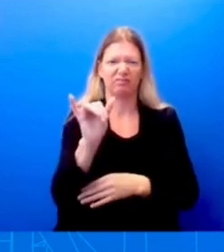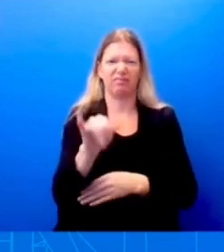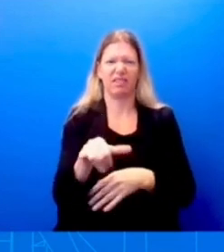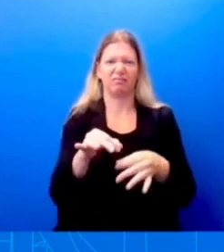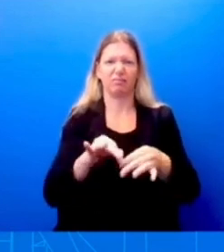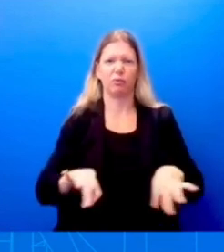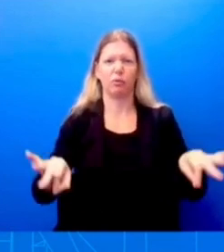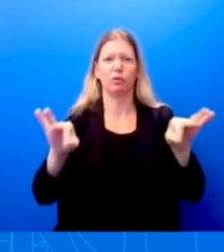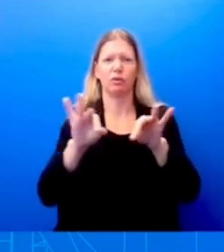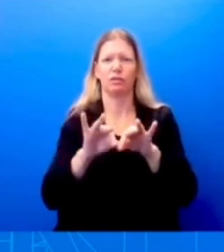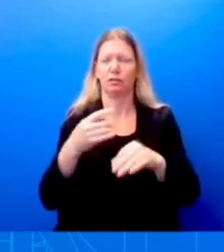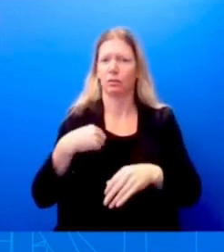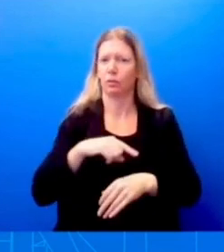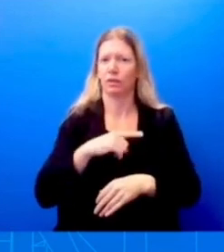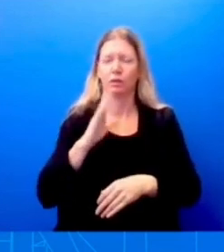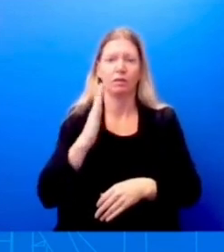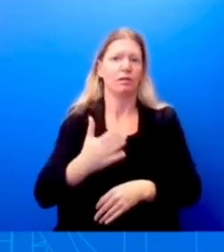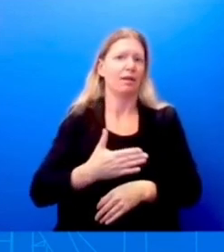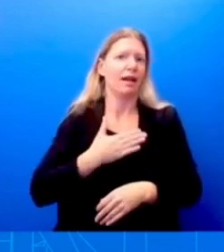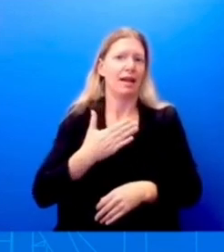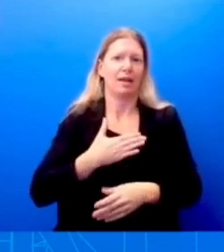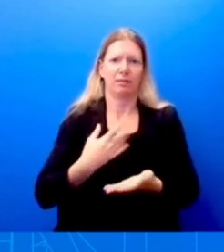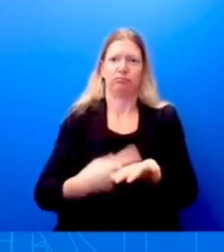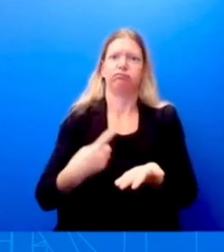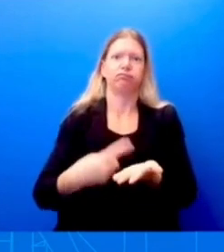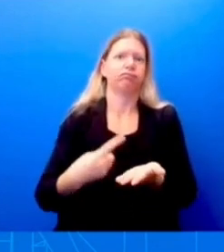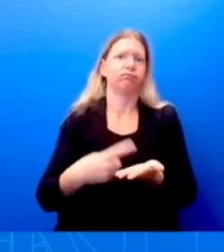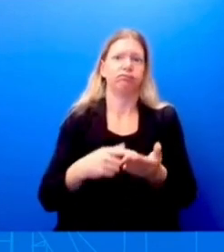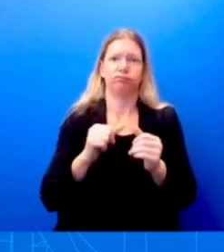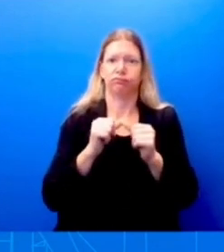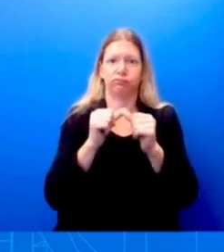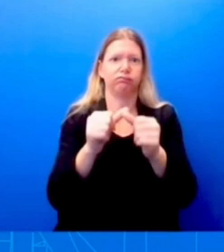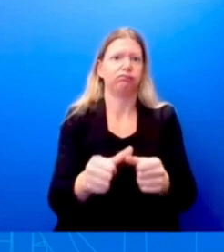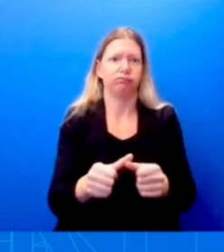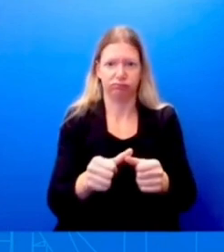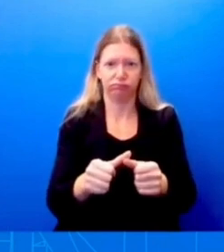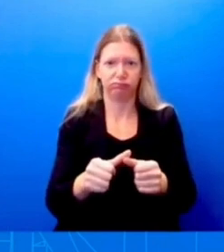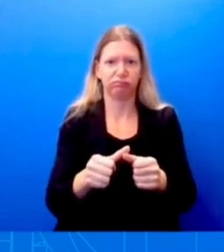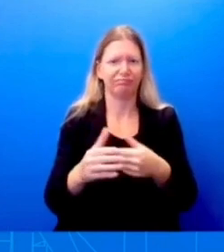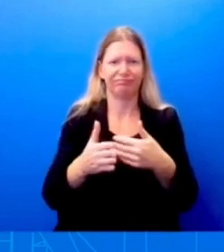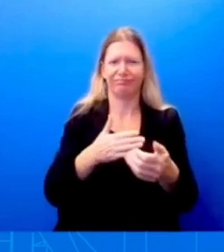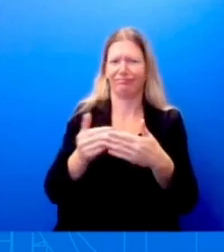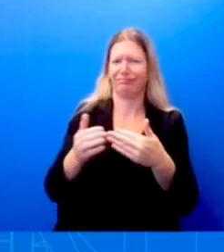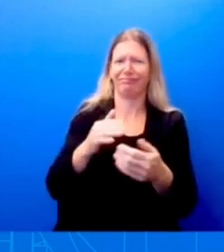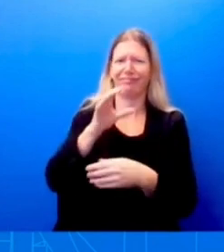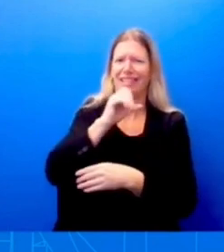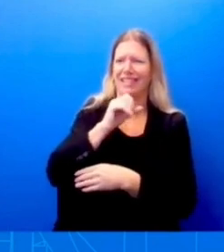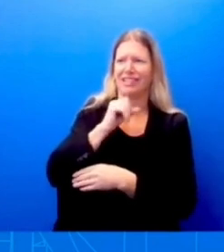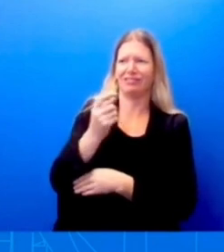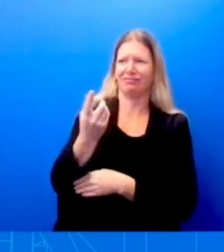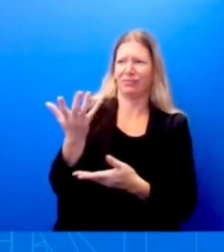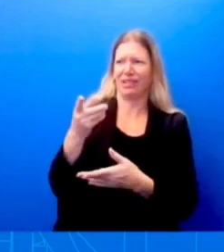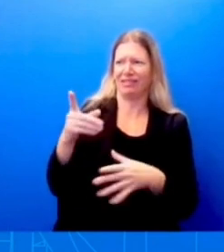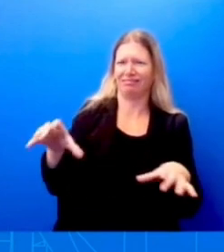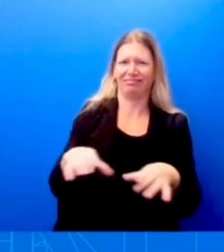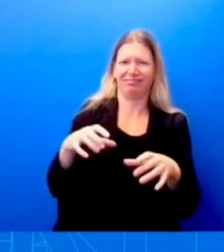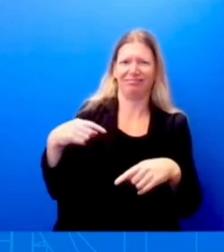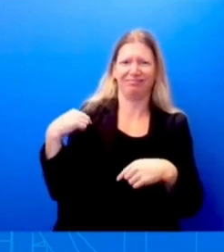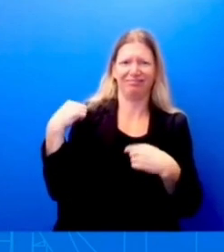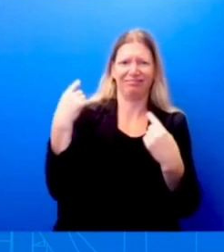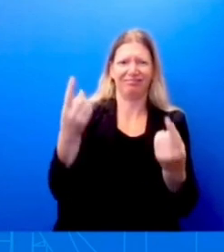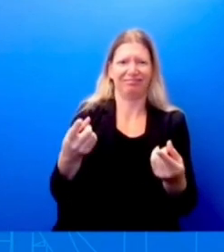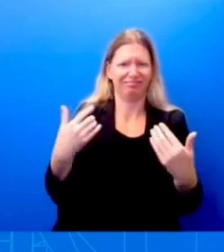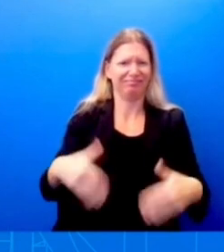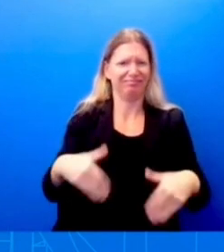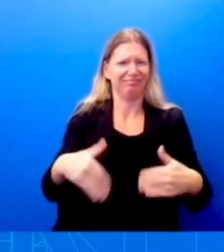to discuss as we as it relates to age, what the President has been able to do and how he's been able to deliver. The the last question is, the press will spot the President